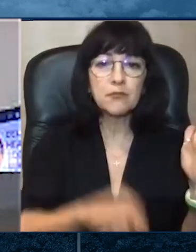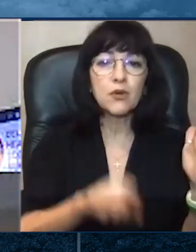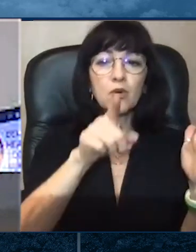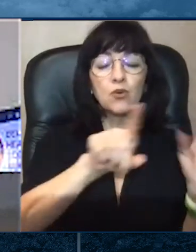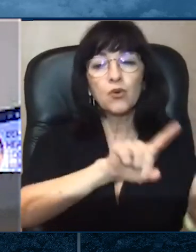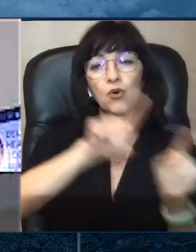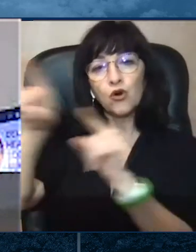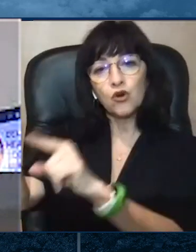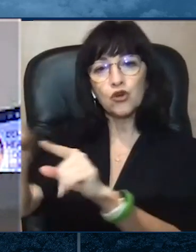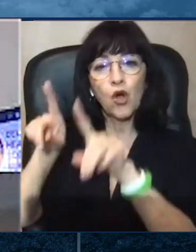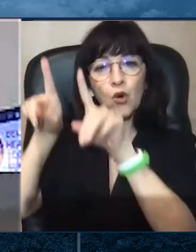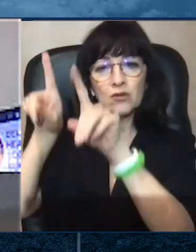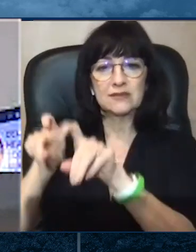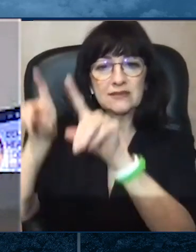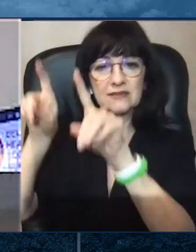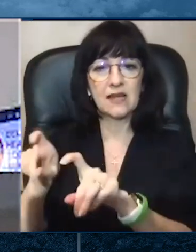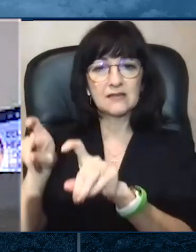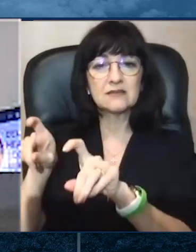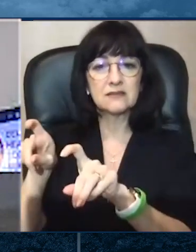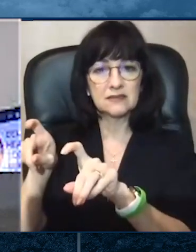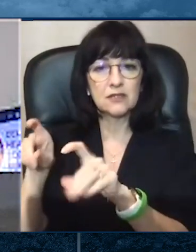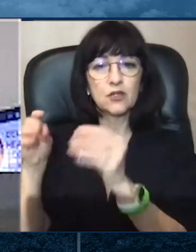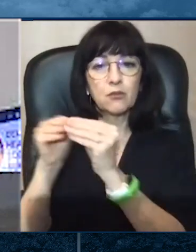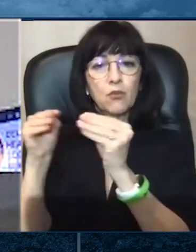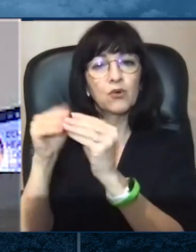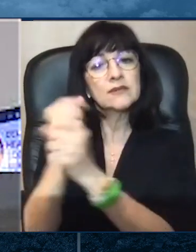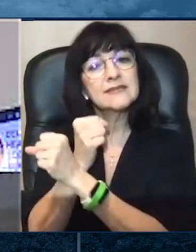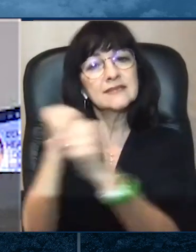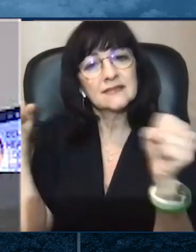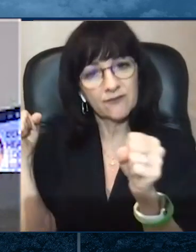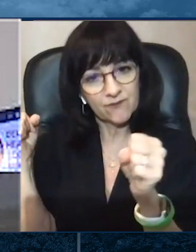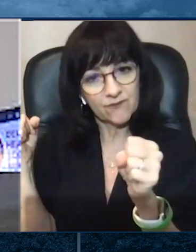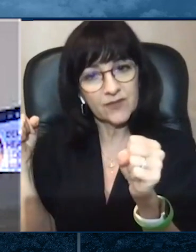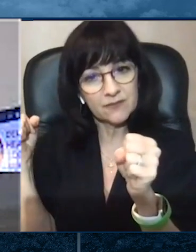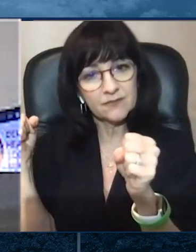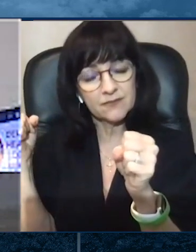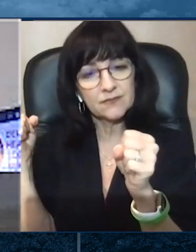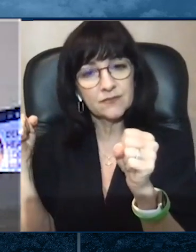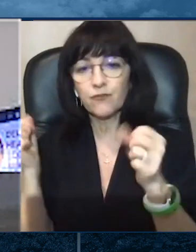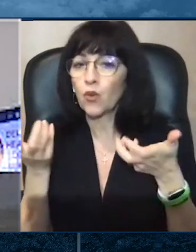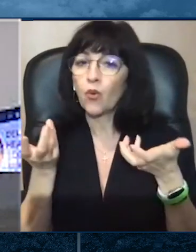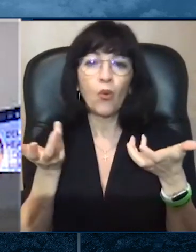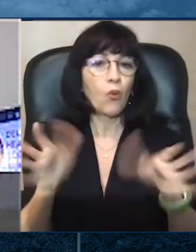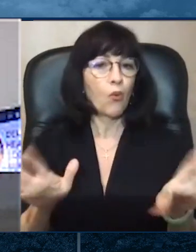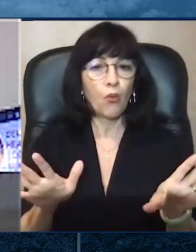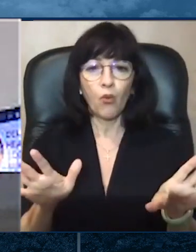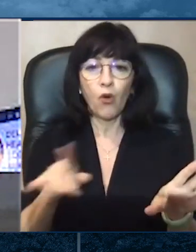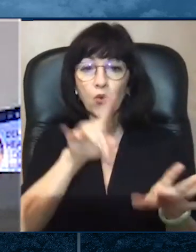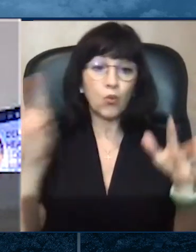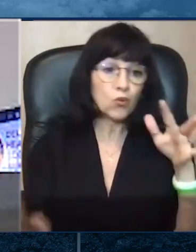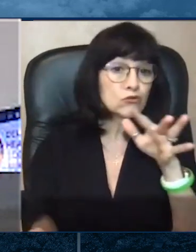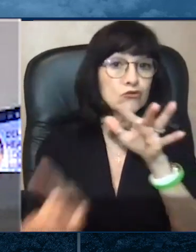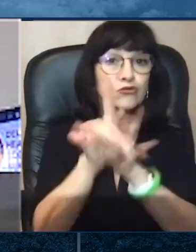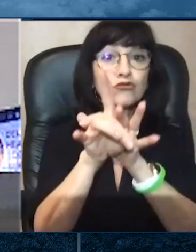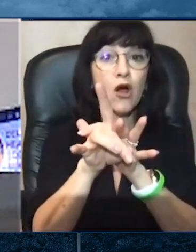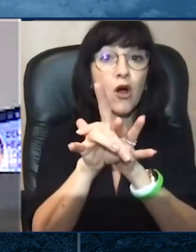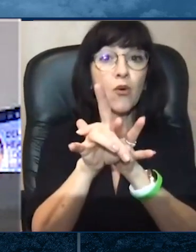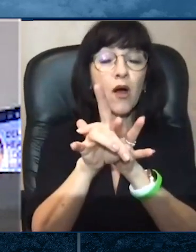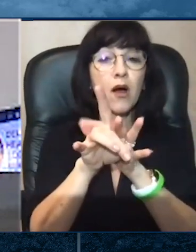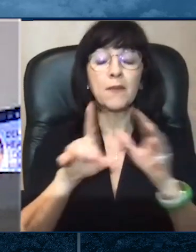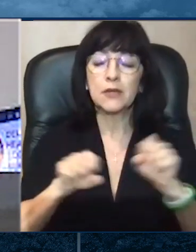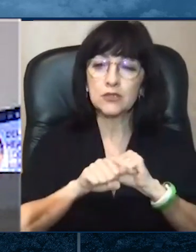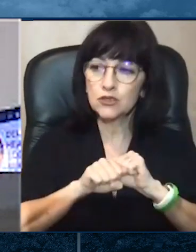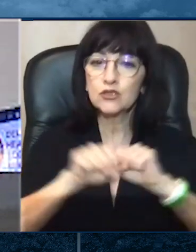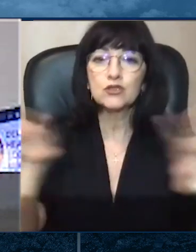necesarios para pruebas médicas. Los síntomas como ser. Uno, la